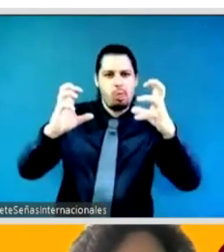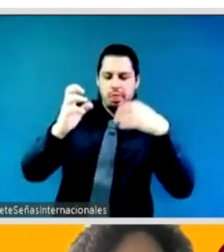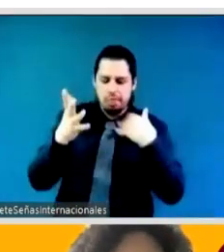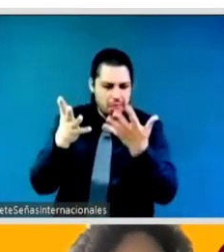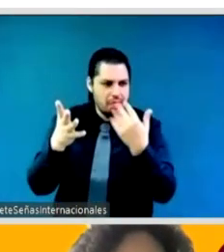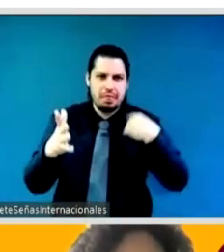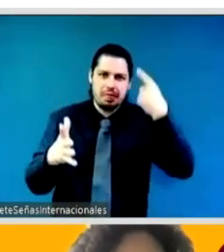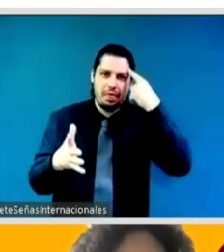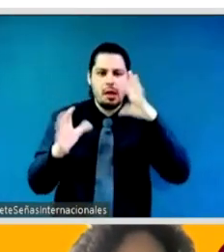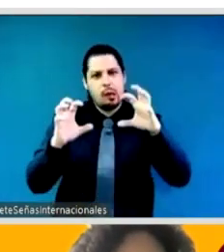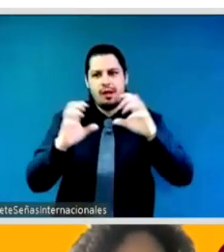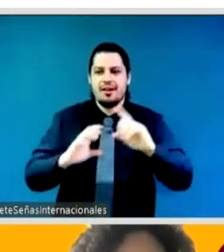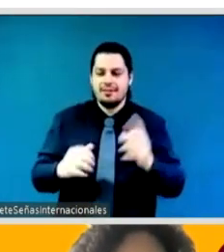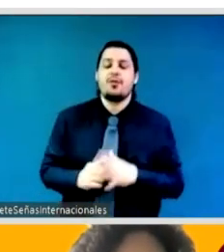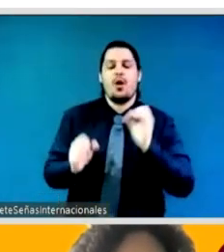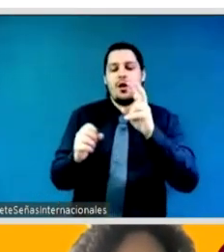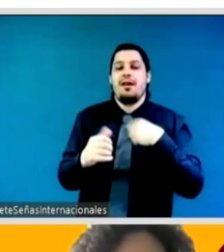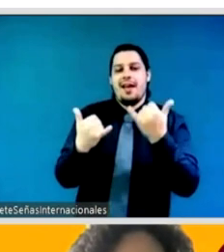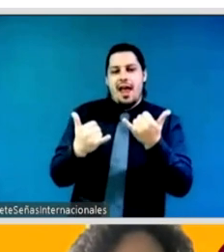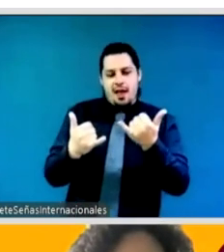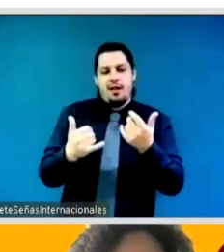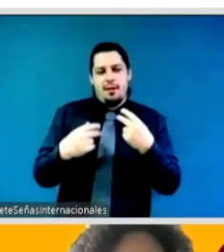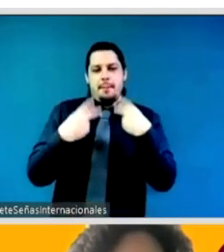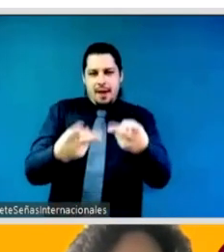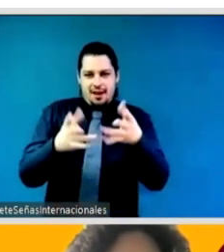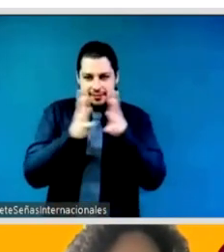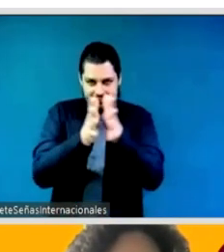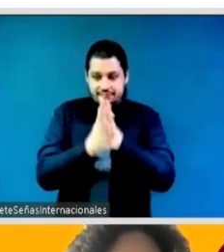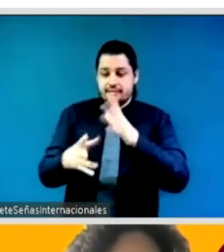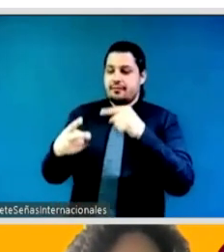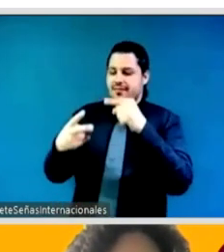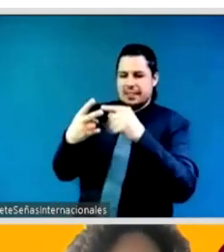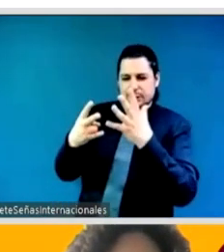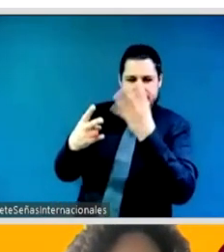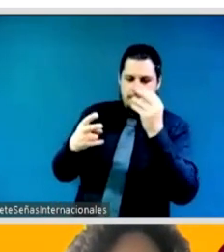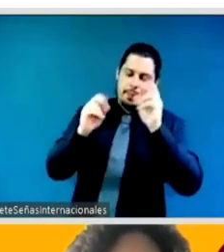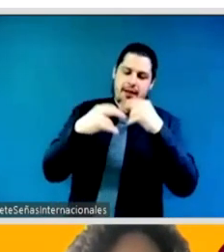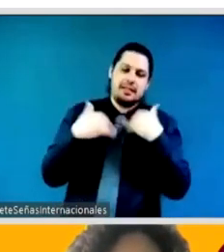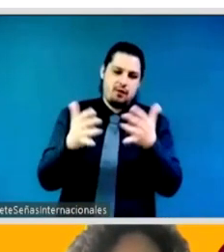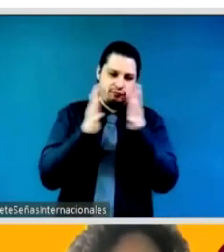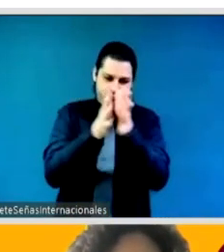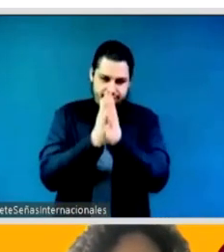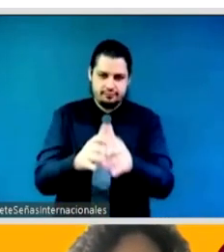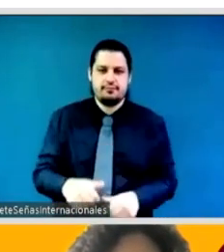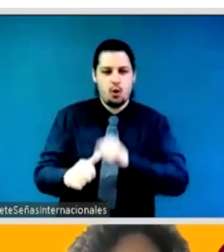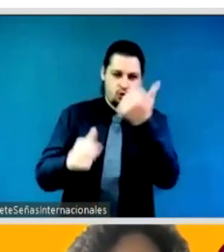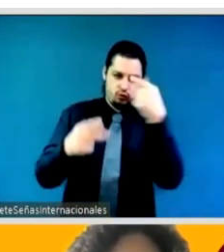i think when we um talk about commitment making and and encouraging people to um take commitments that it's not just an